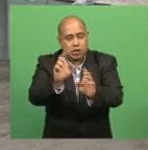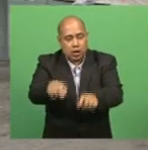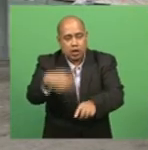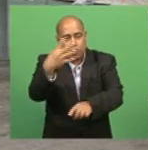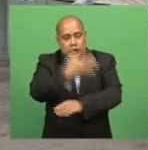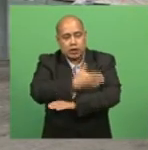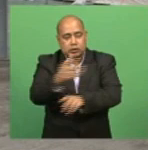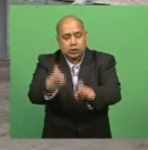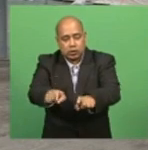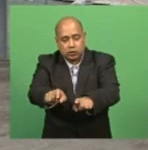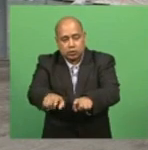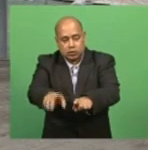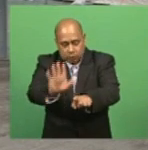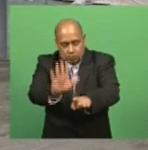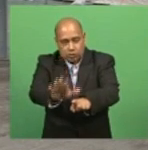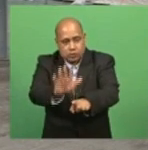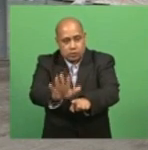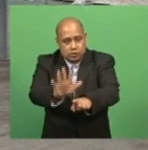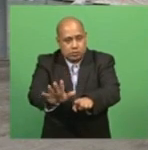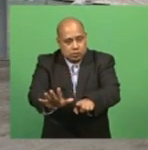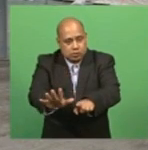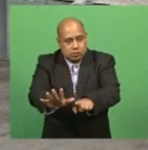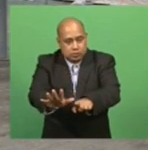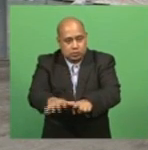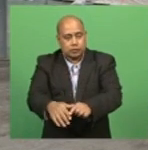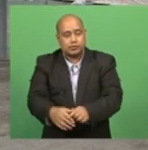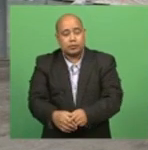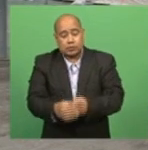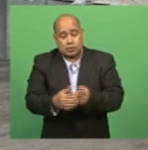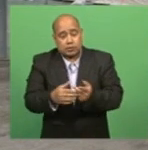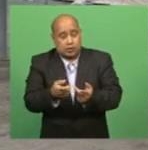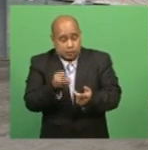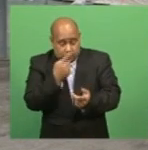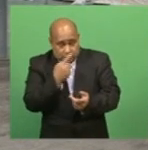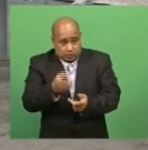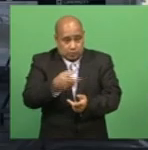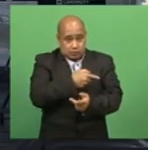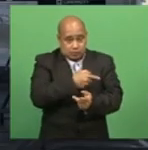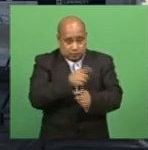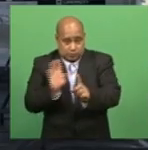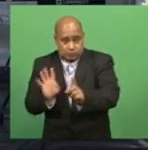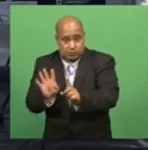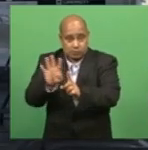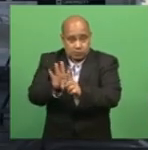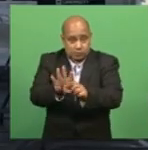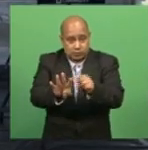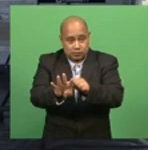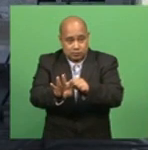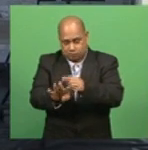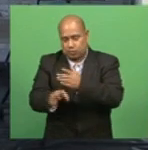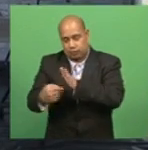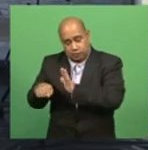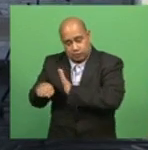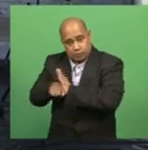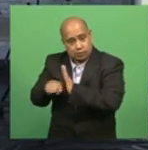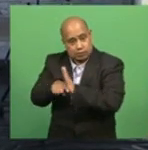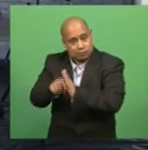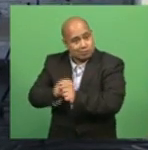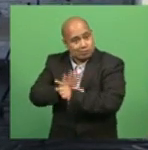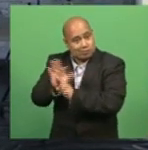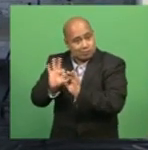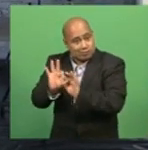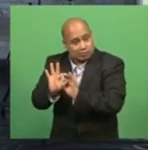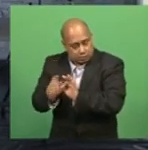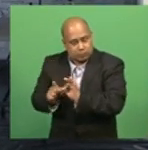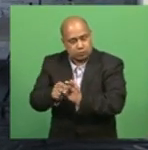Wangai-Nambete says the close contacts of the patients who have tested negative a few times will also be discharged from the hospitals